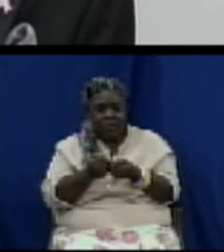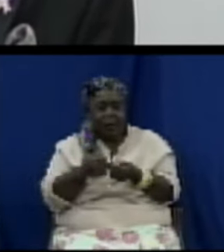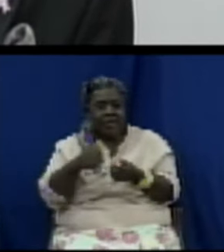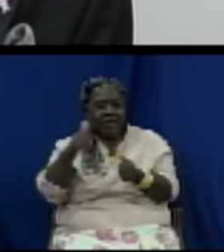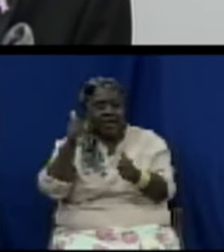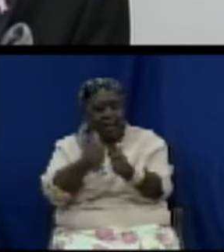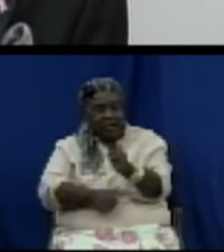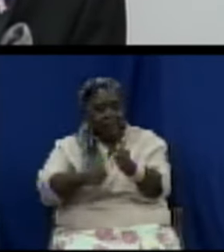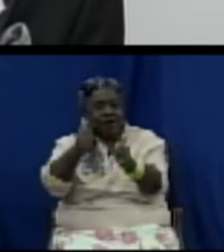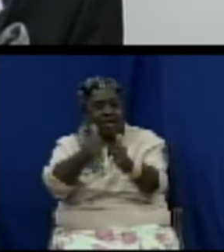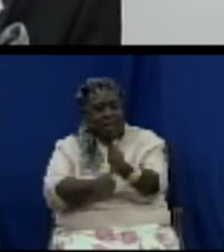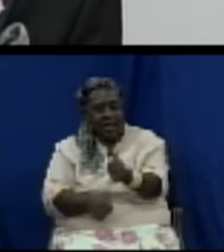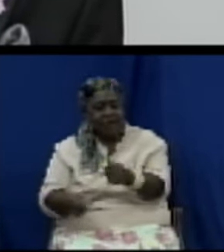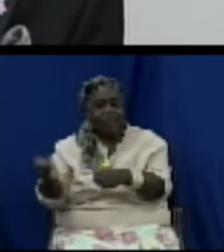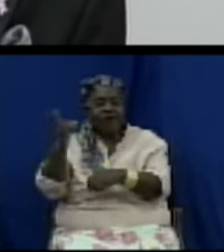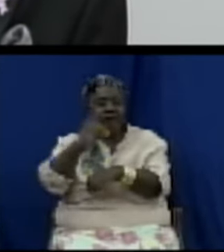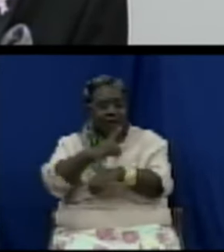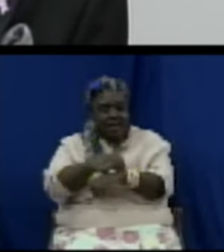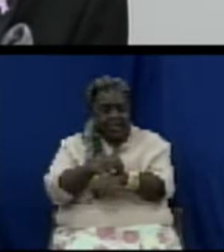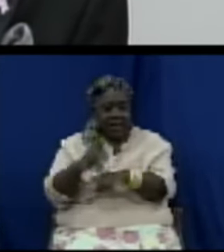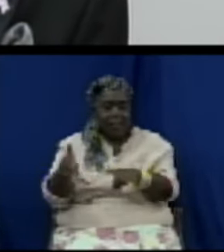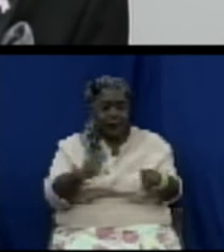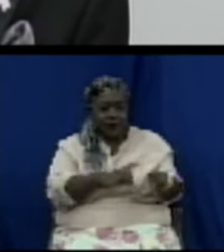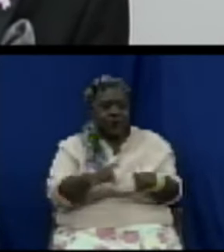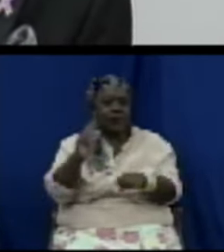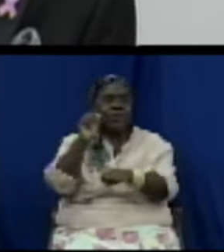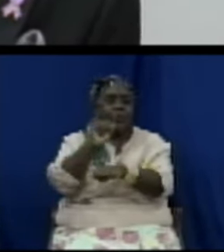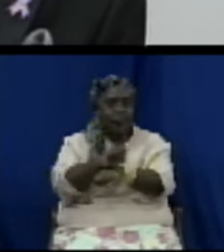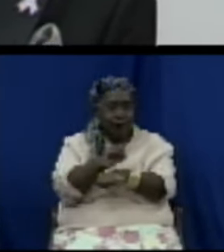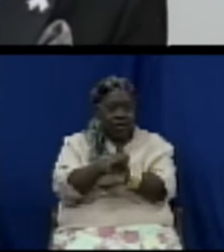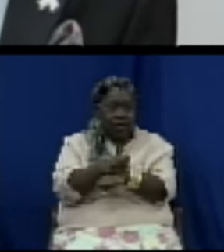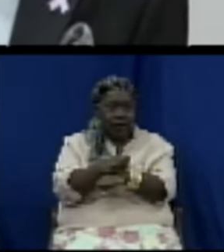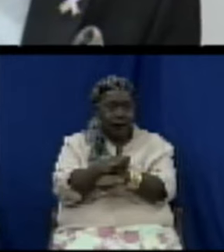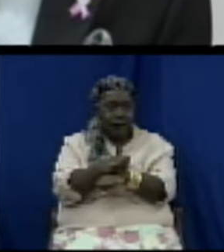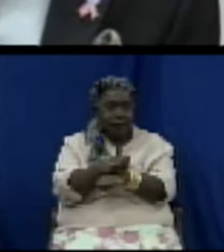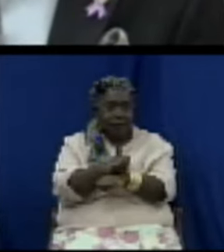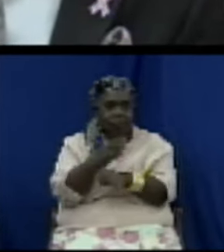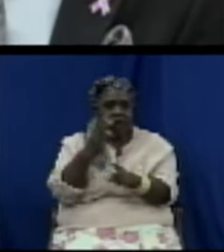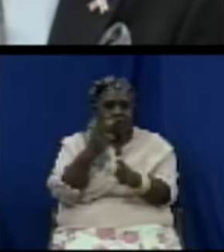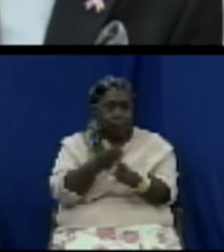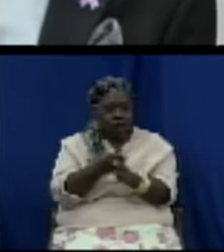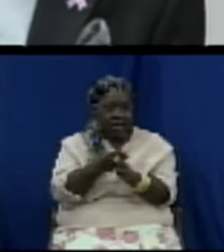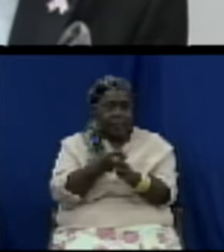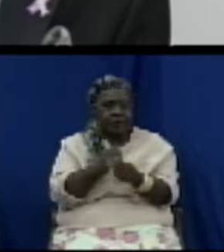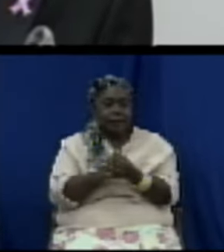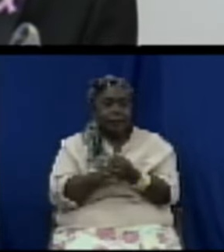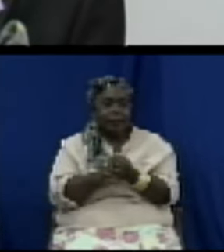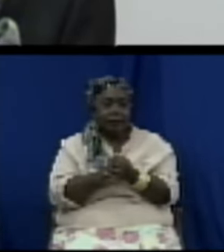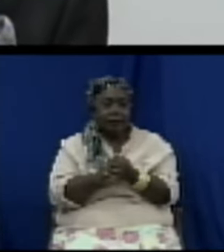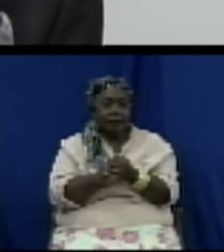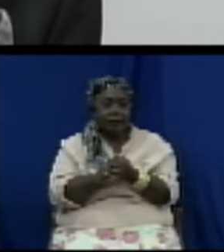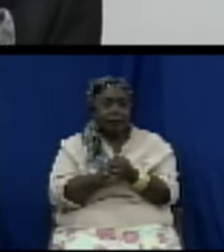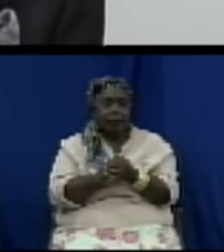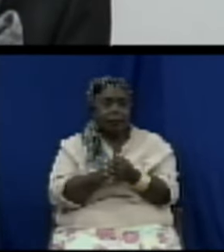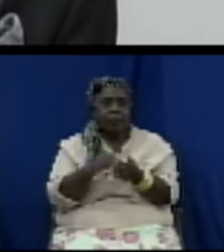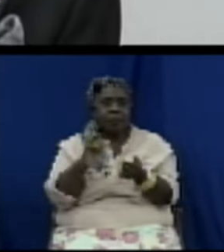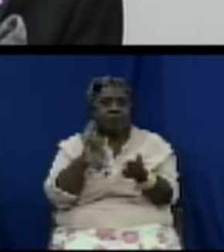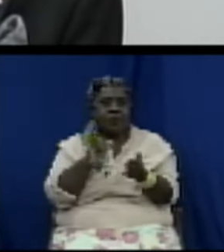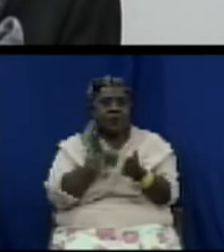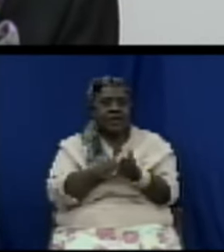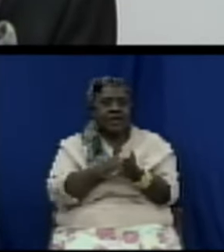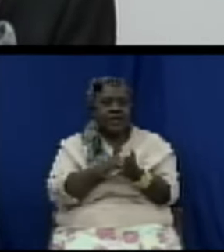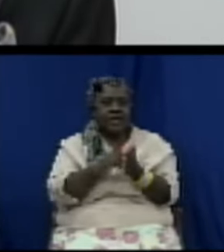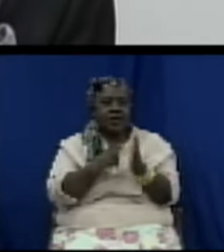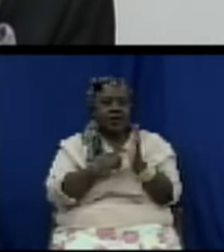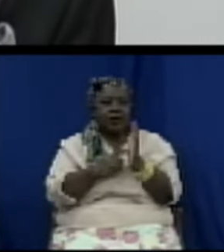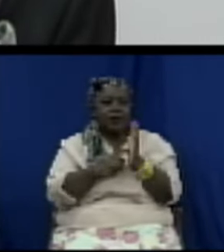of the department Additionally it highlighted the legislative